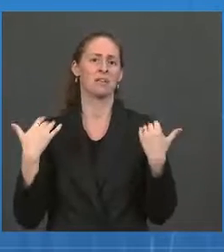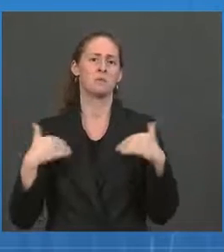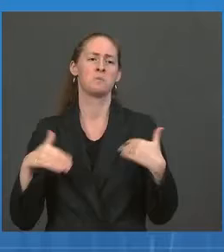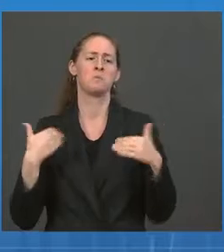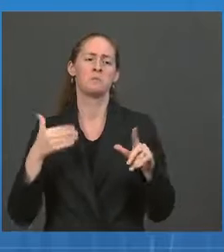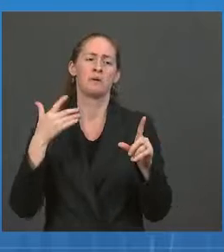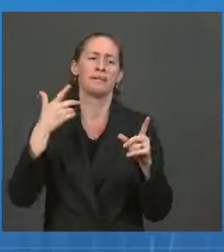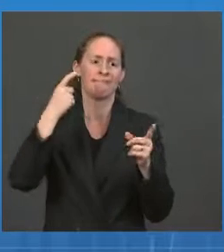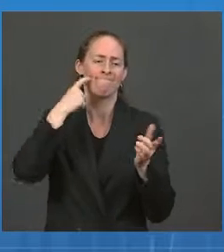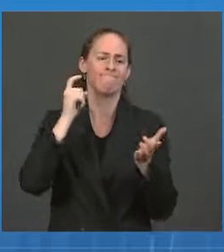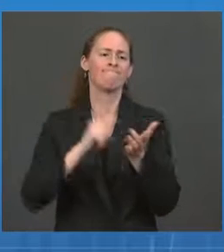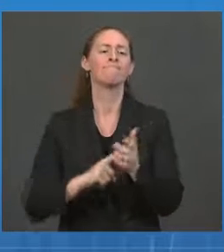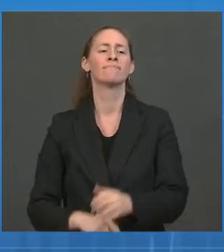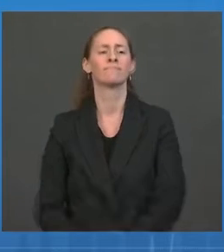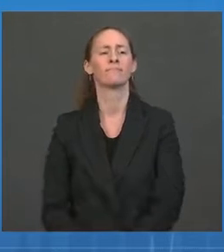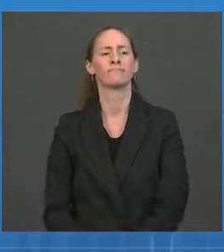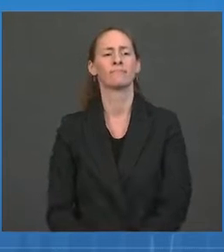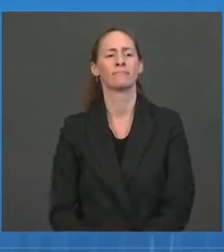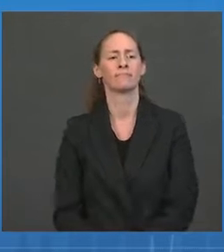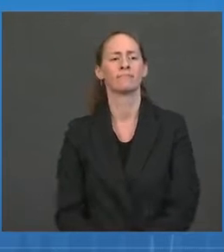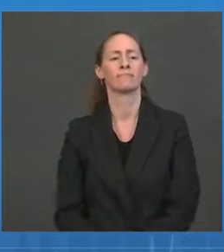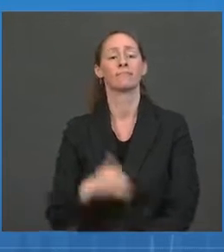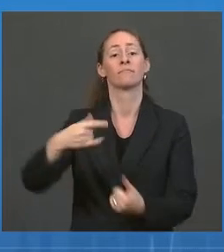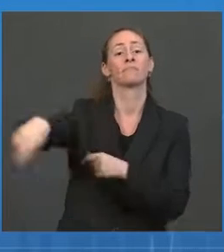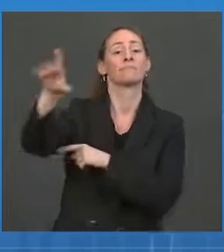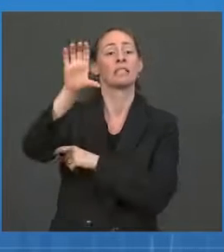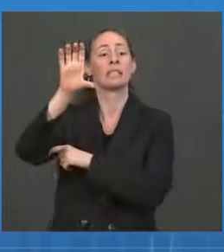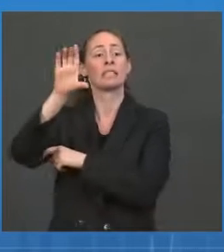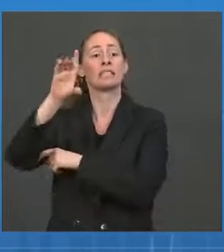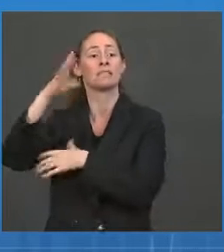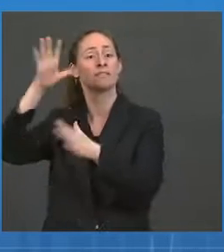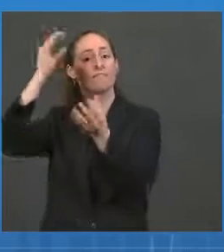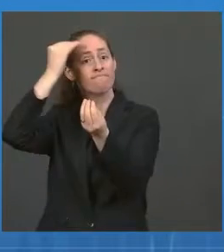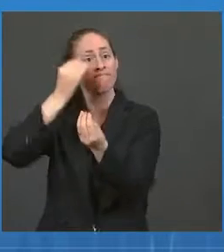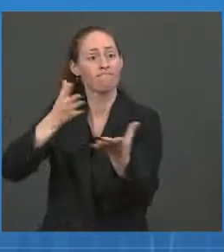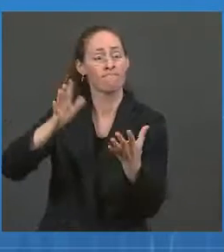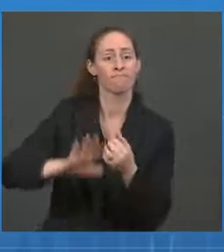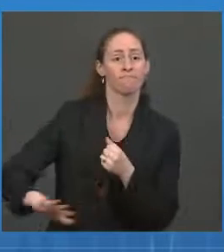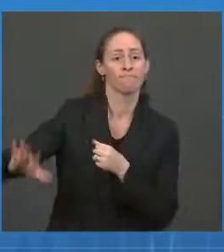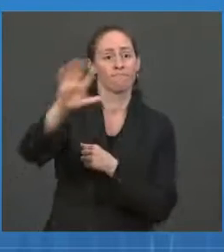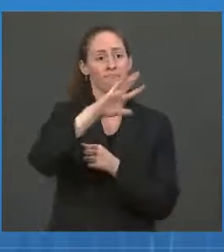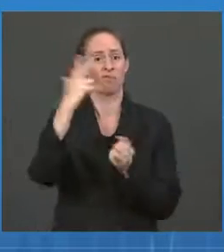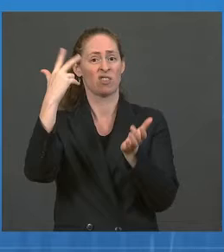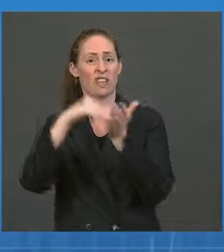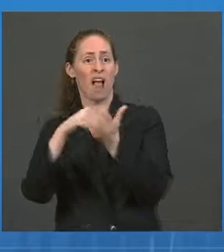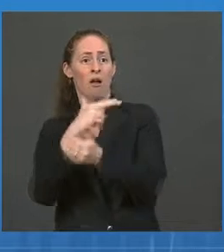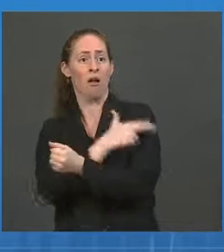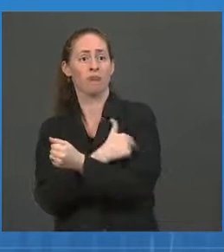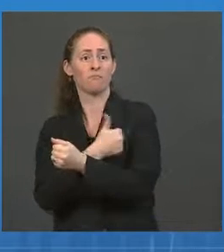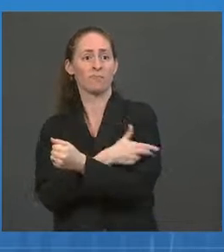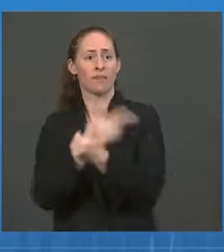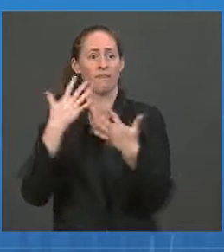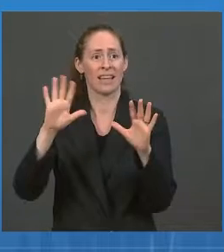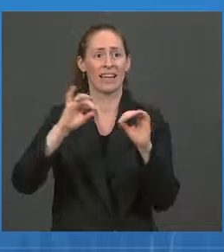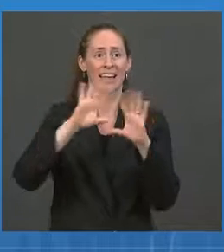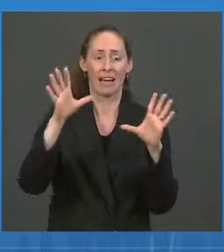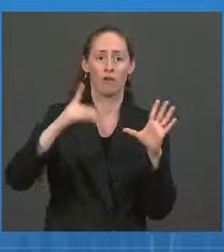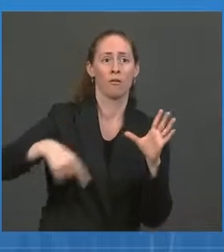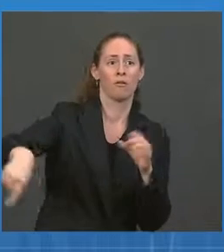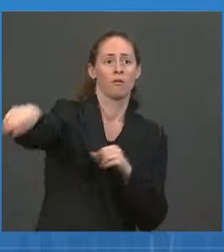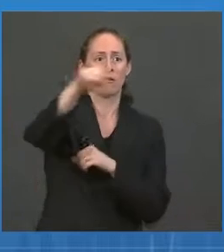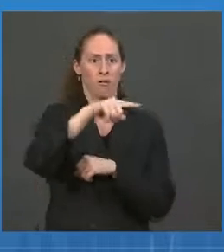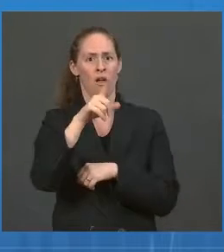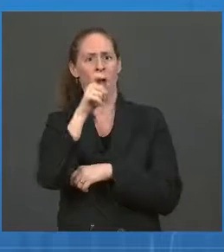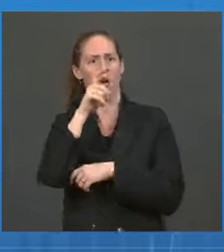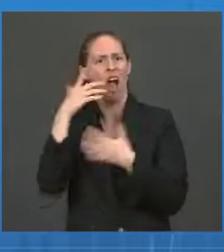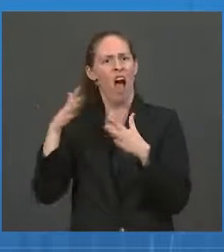CDC published data from more than 3,000 hospitals, showing that infections people get while in hospitals went up in 2020